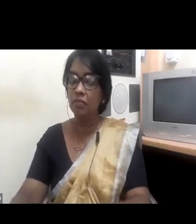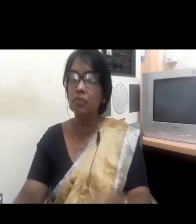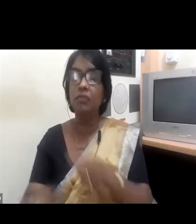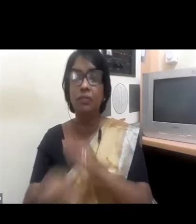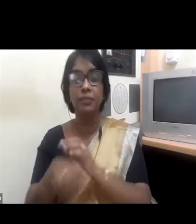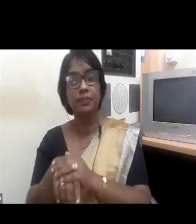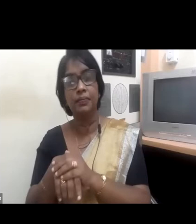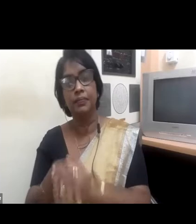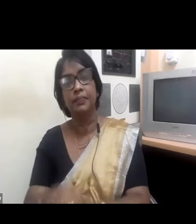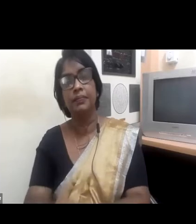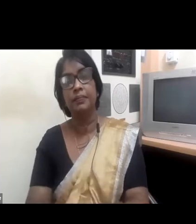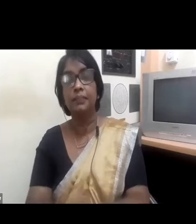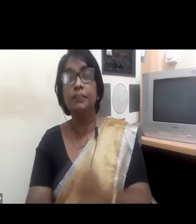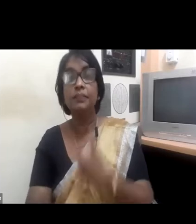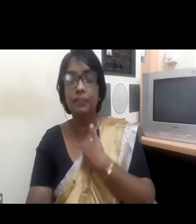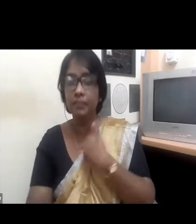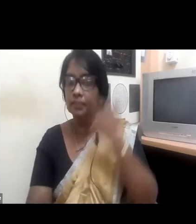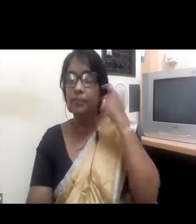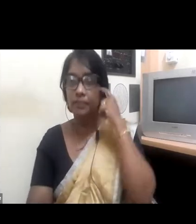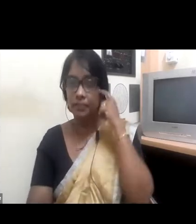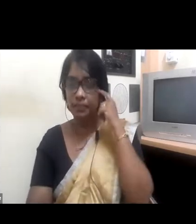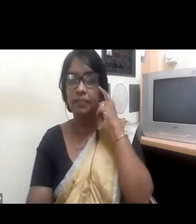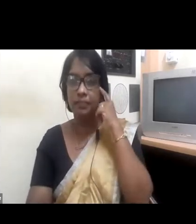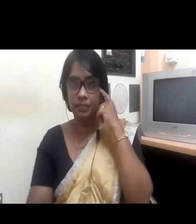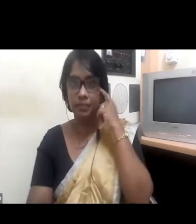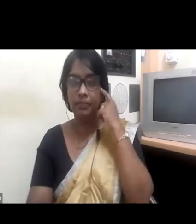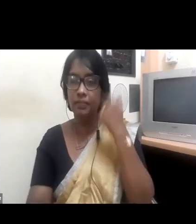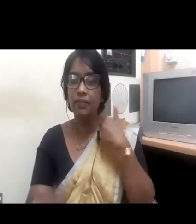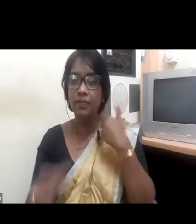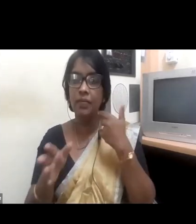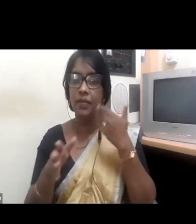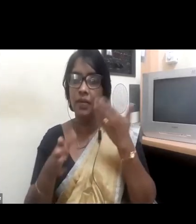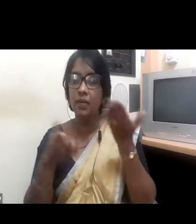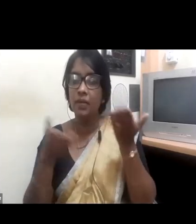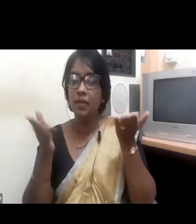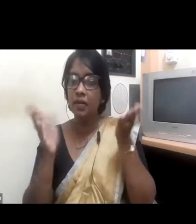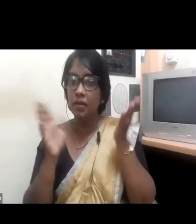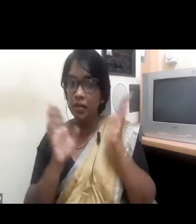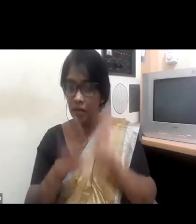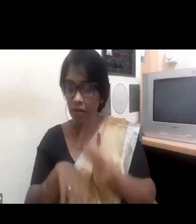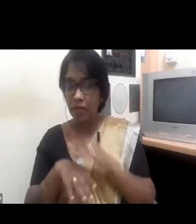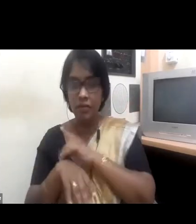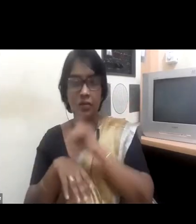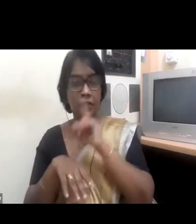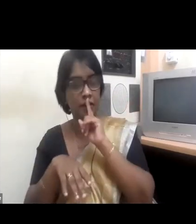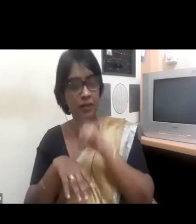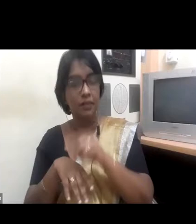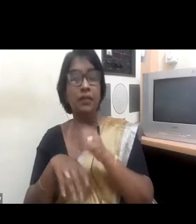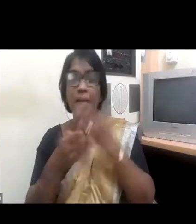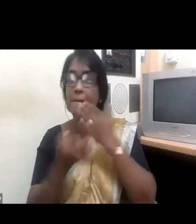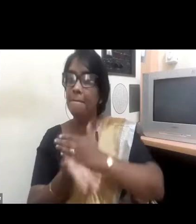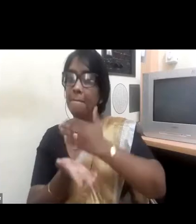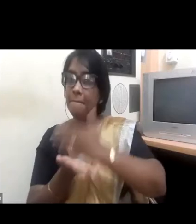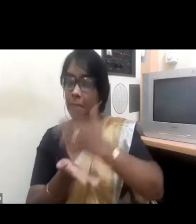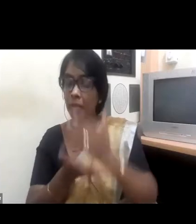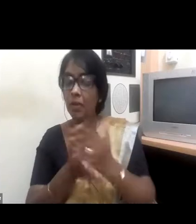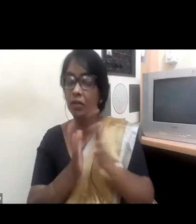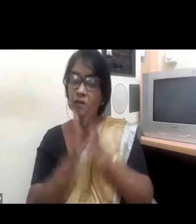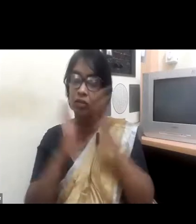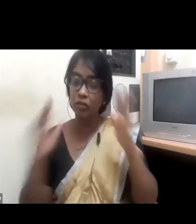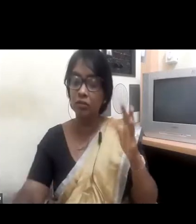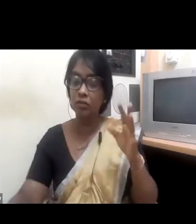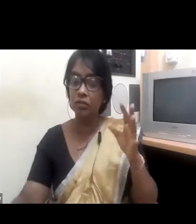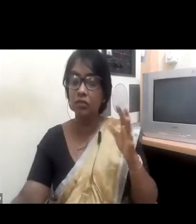conclude by just saying that I've talked a little bit about the barriers, but I also, I think we're so lucky that this afternoon we're going to be hearing